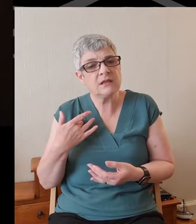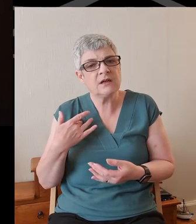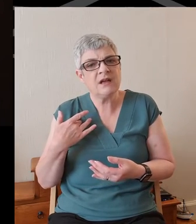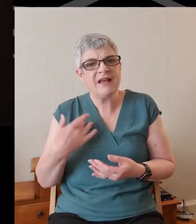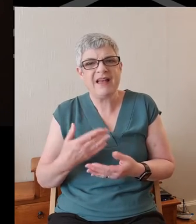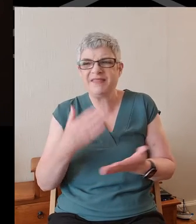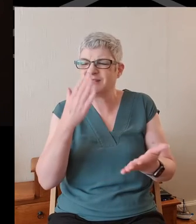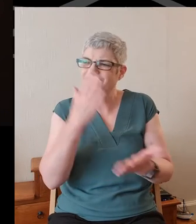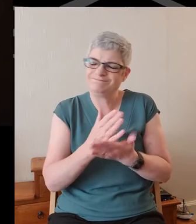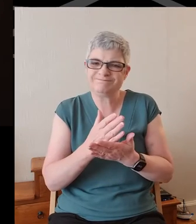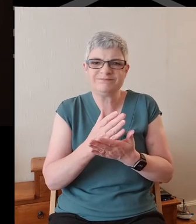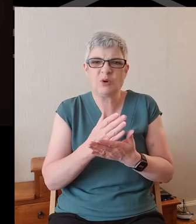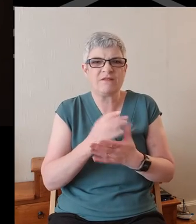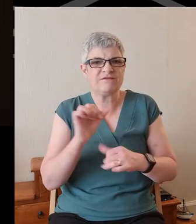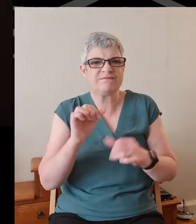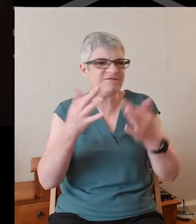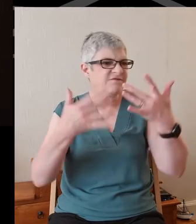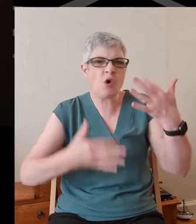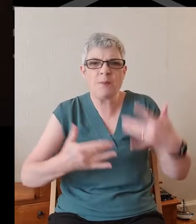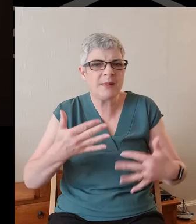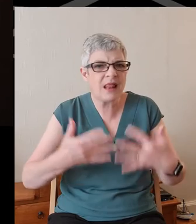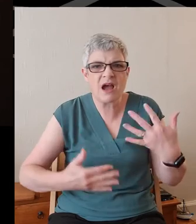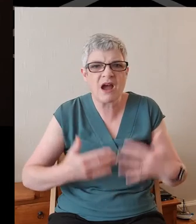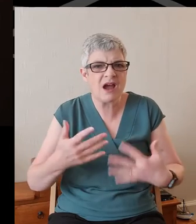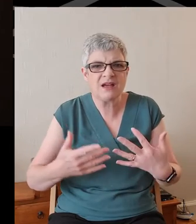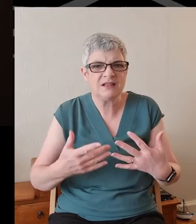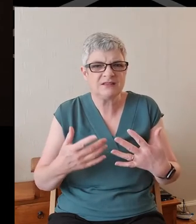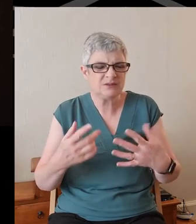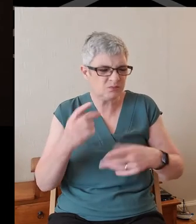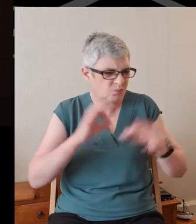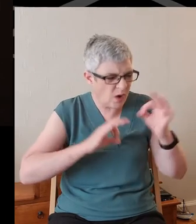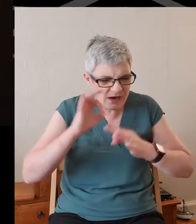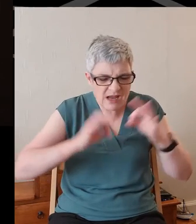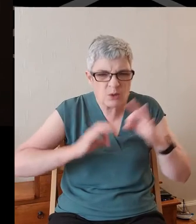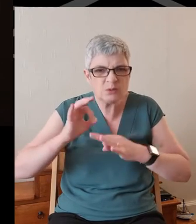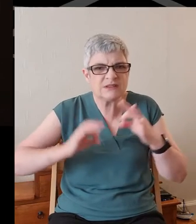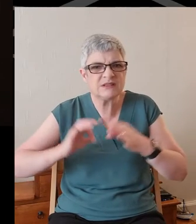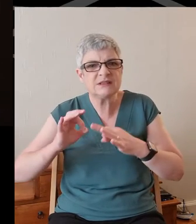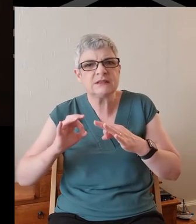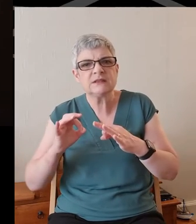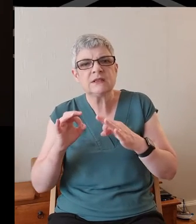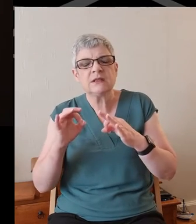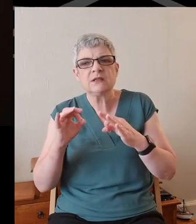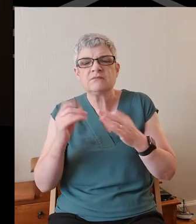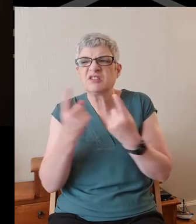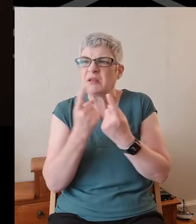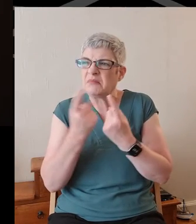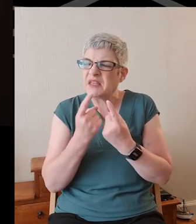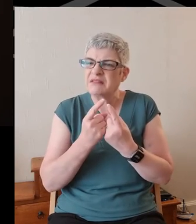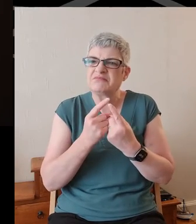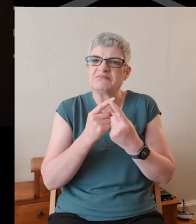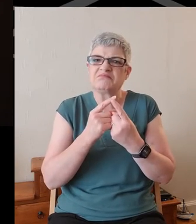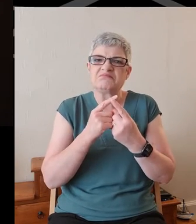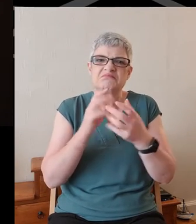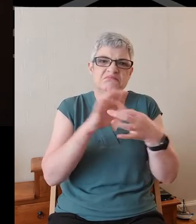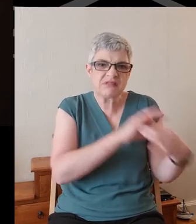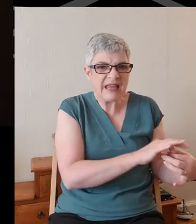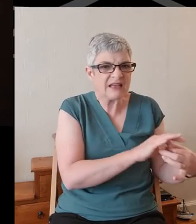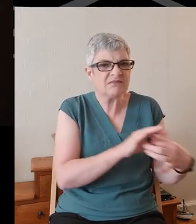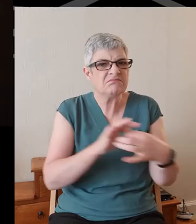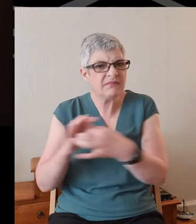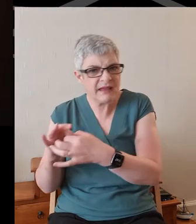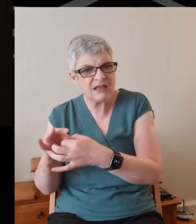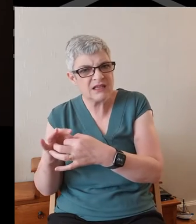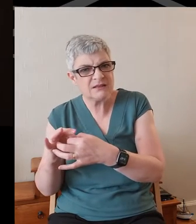hard and fast formula to discern whether or not something is a direct consequence